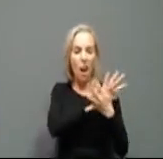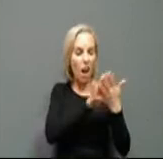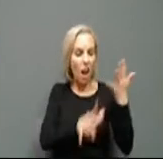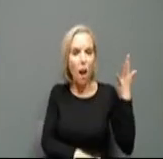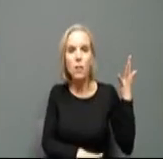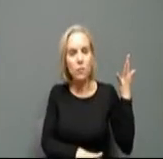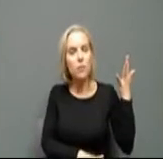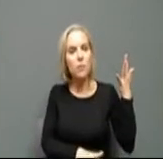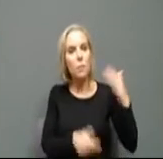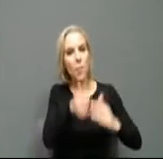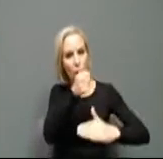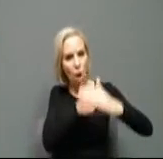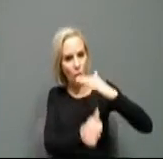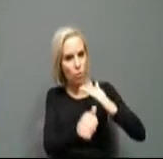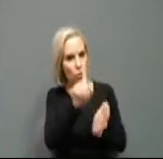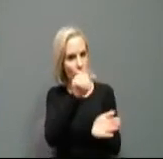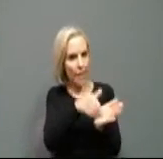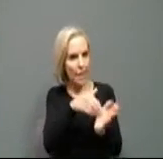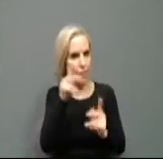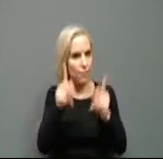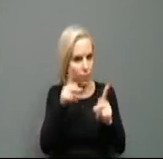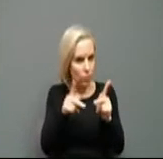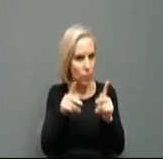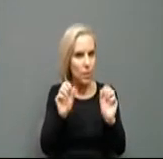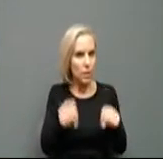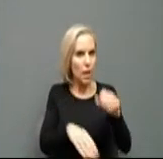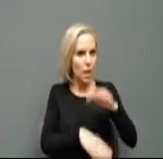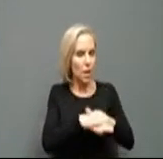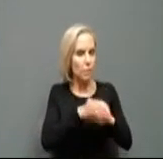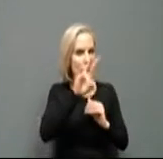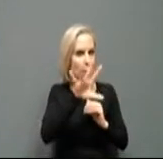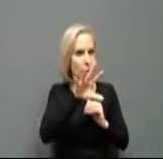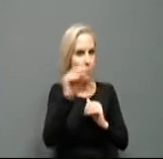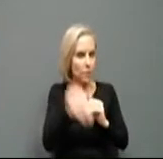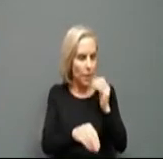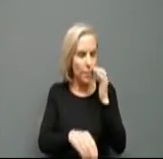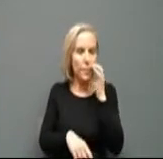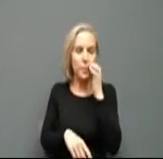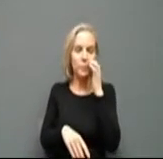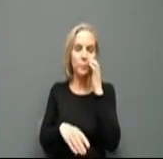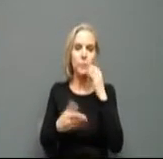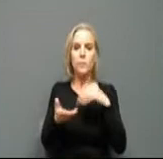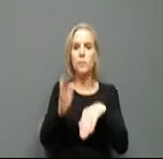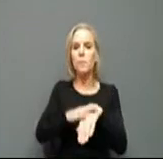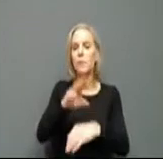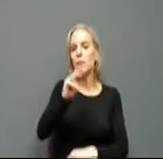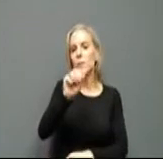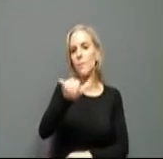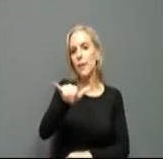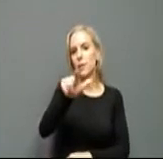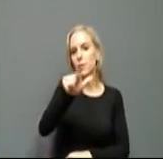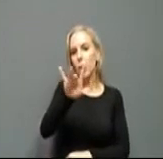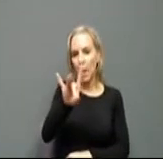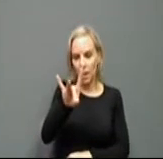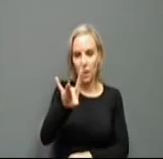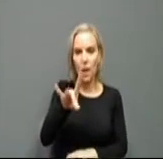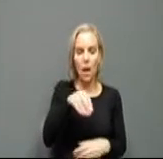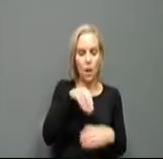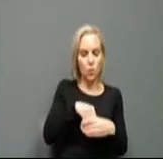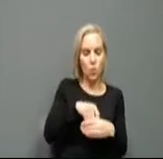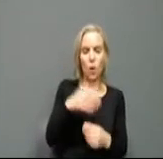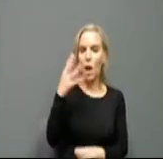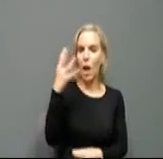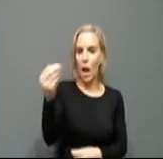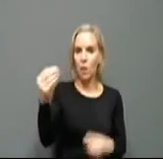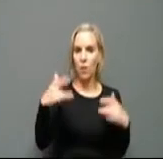1000. In addition, starting on the 28th, May 28th, indoor and outdoor events with